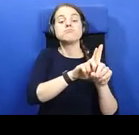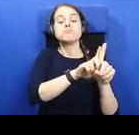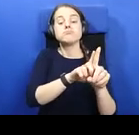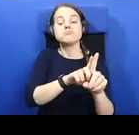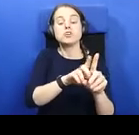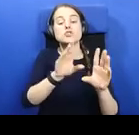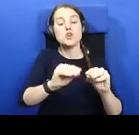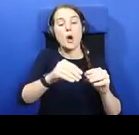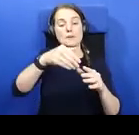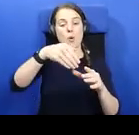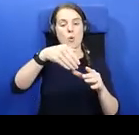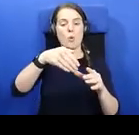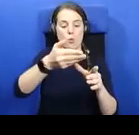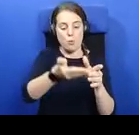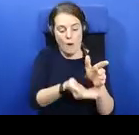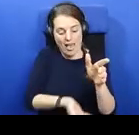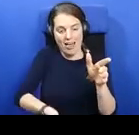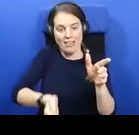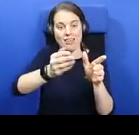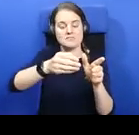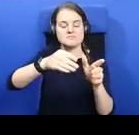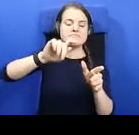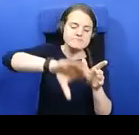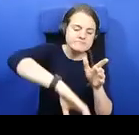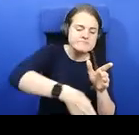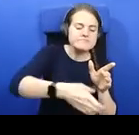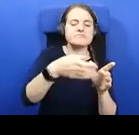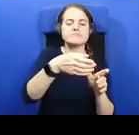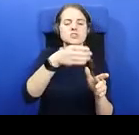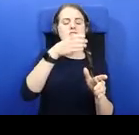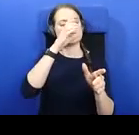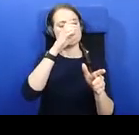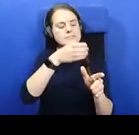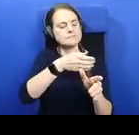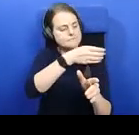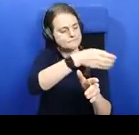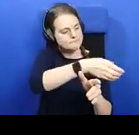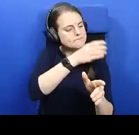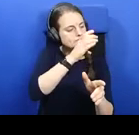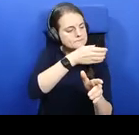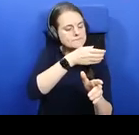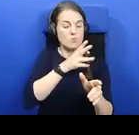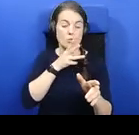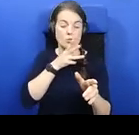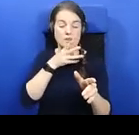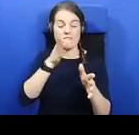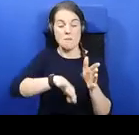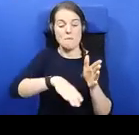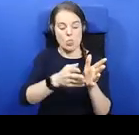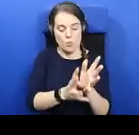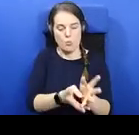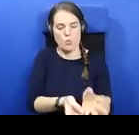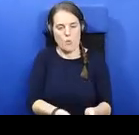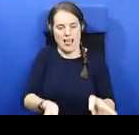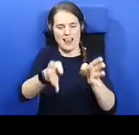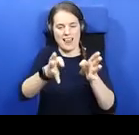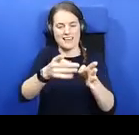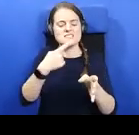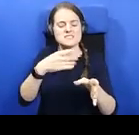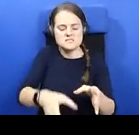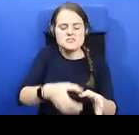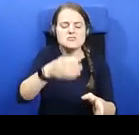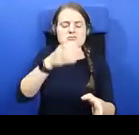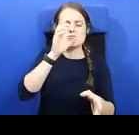well, and Columba says to Kovgal, you know, that well, with the water that's so clear now,